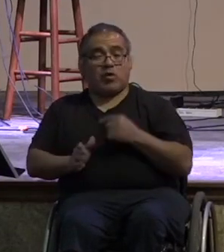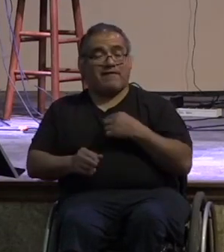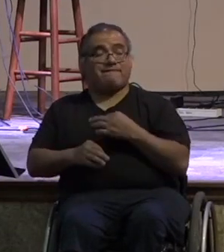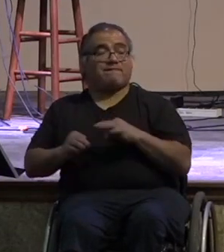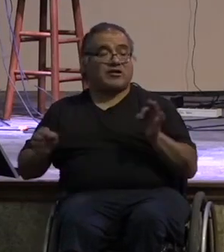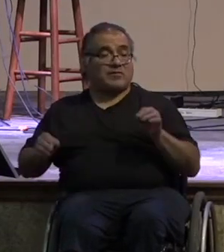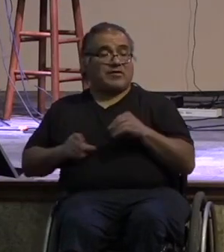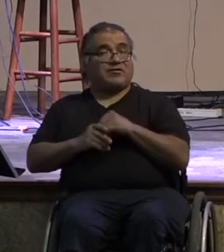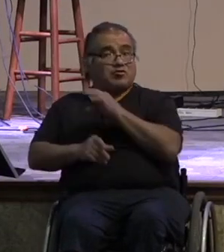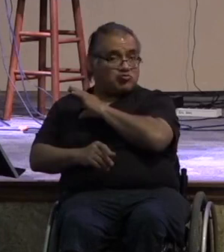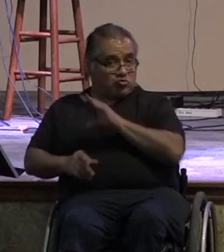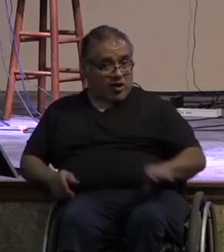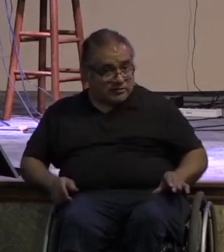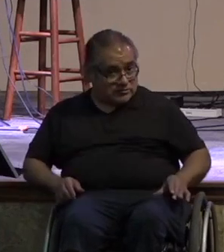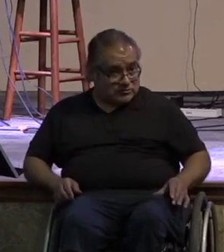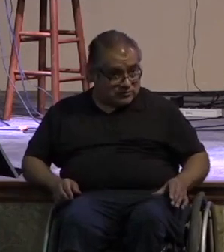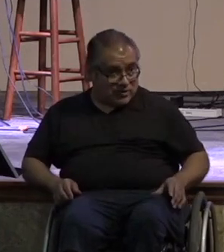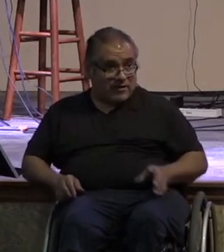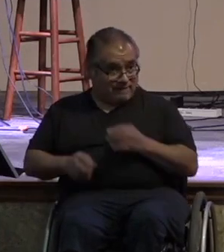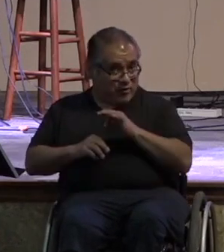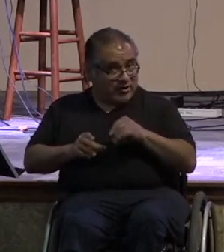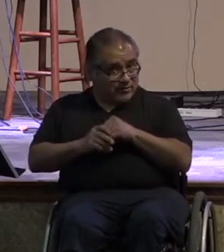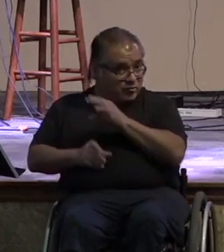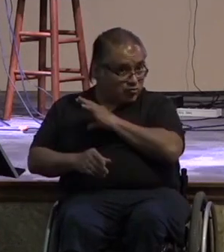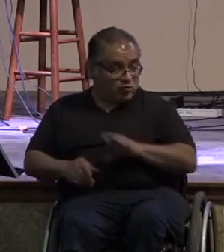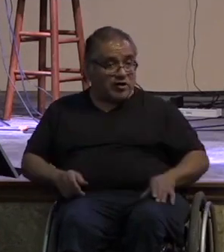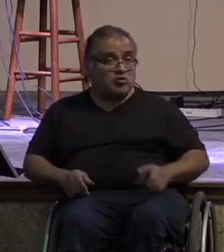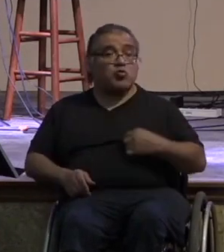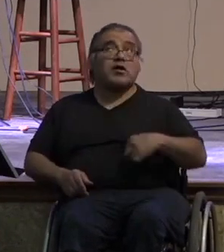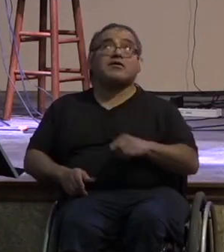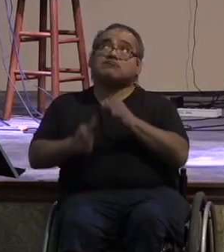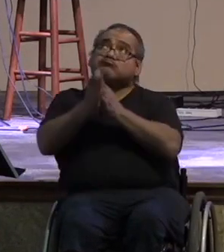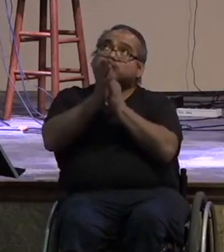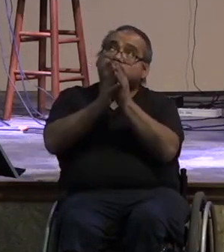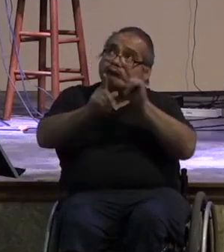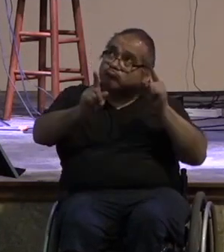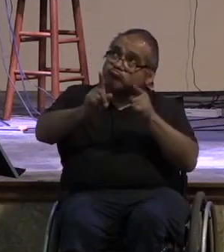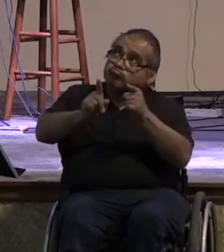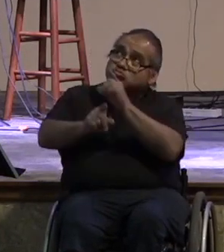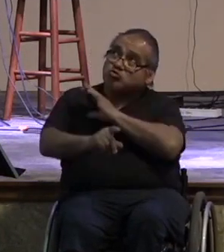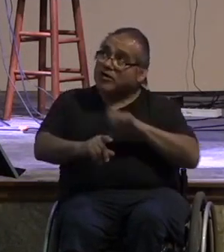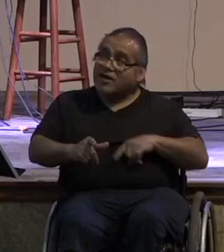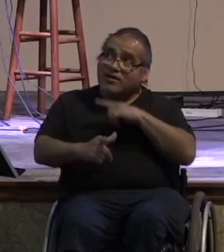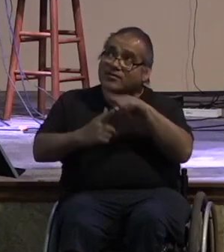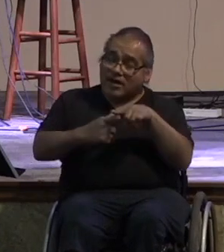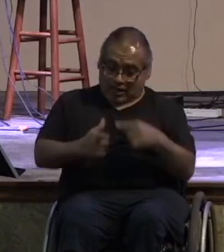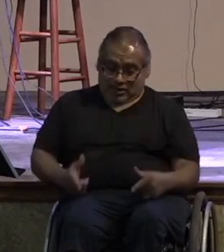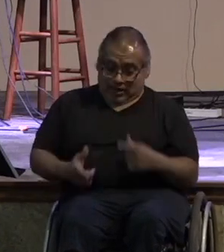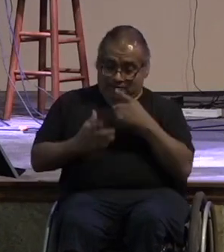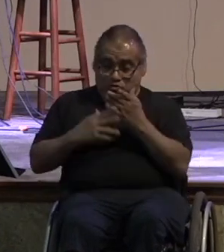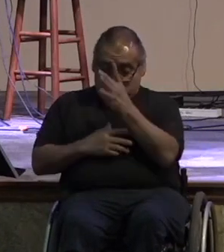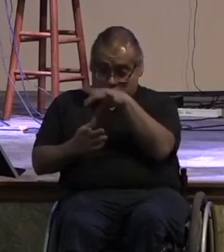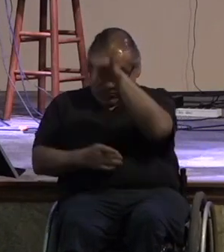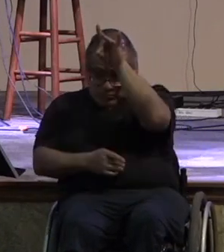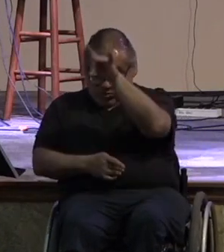freedom in christ we pursue christ we live by the spirit and so we live by these principles he gives us and he guides us in the